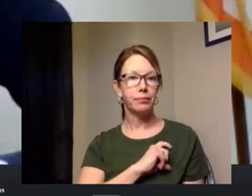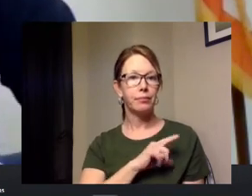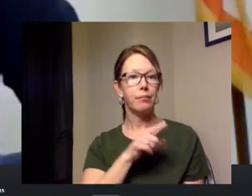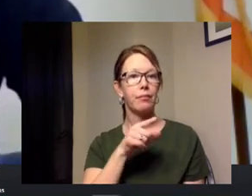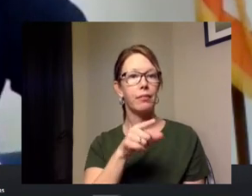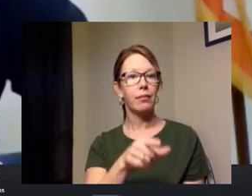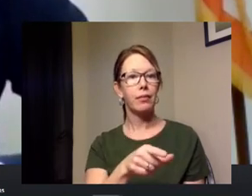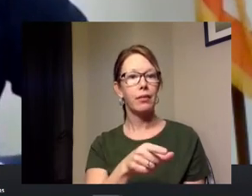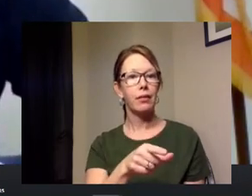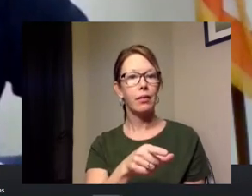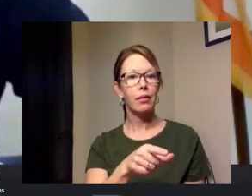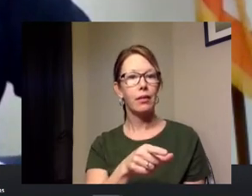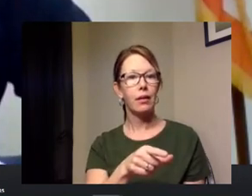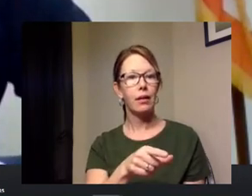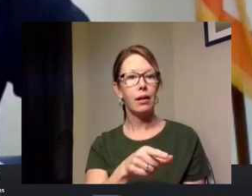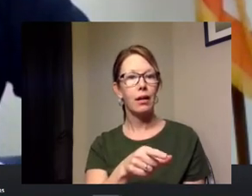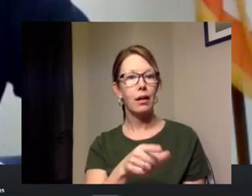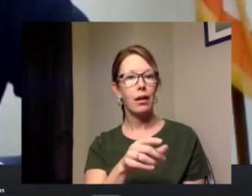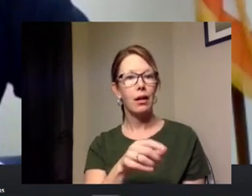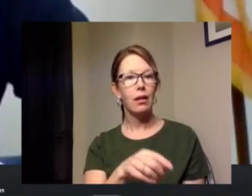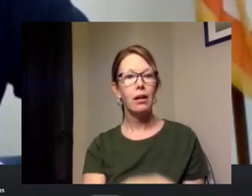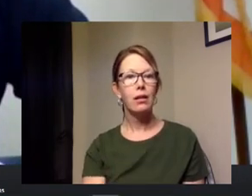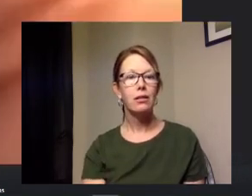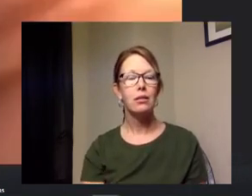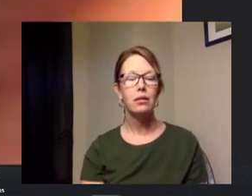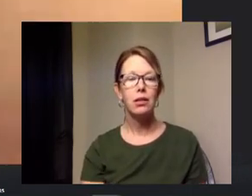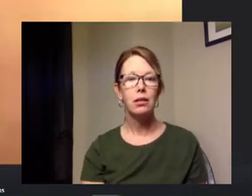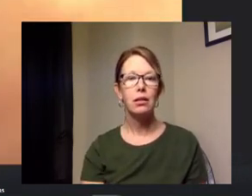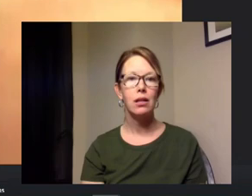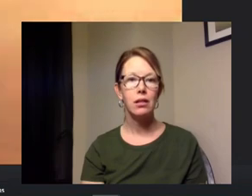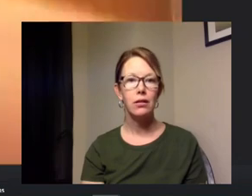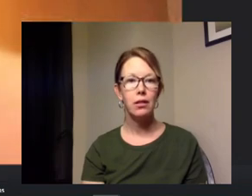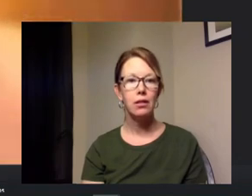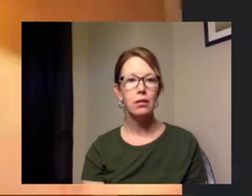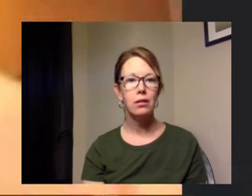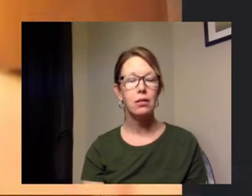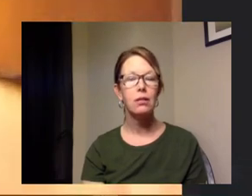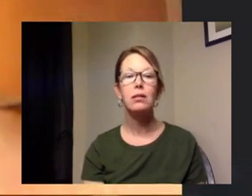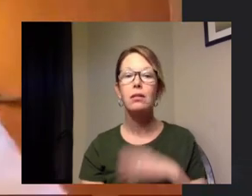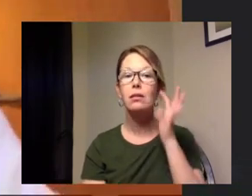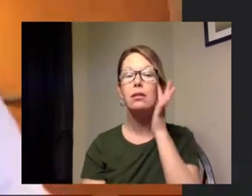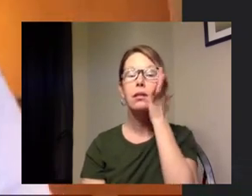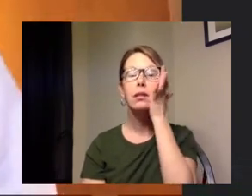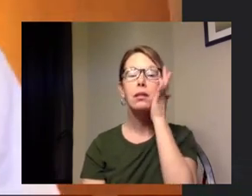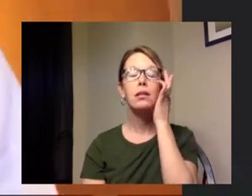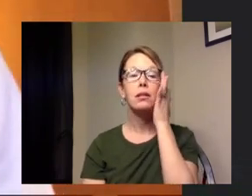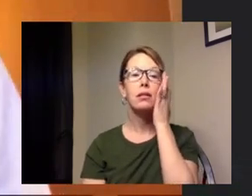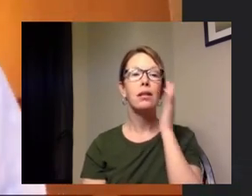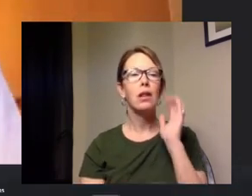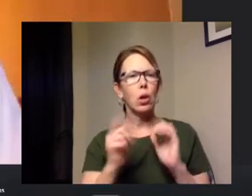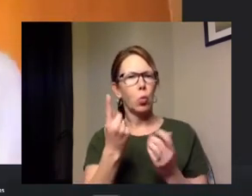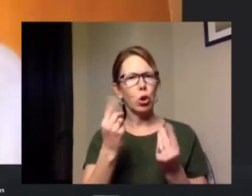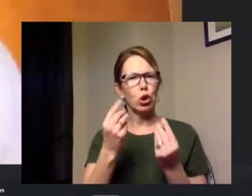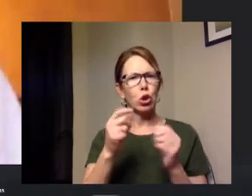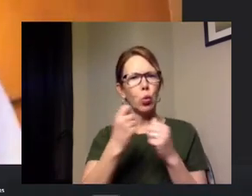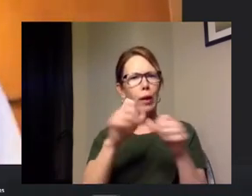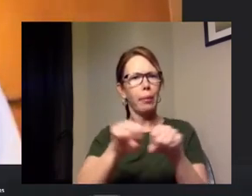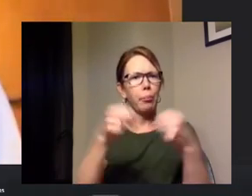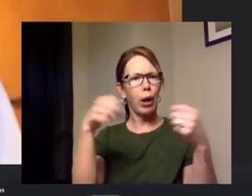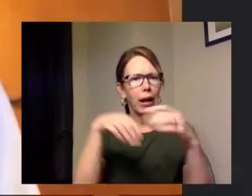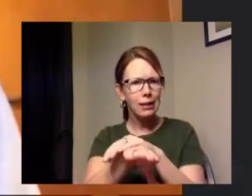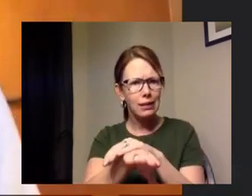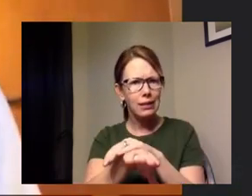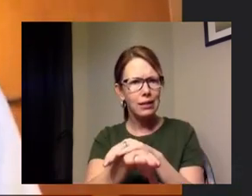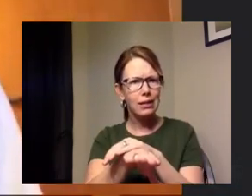to the break-ins in our community and what should we do um if i i believe you